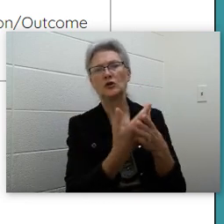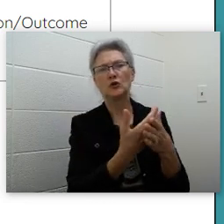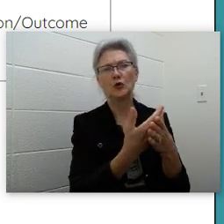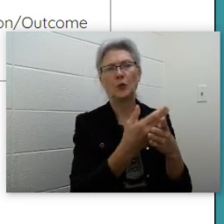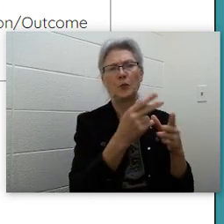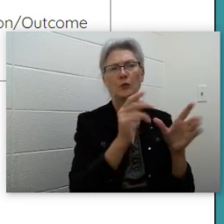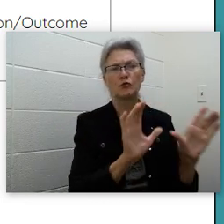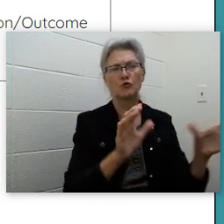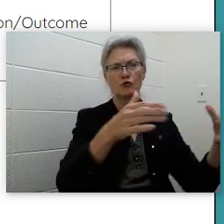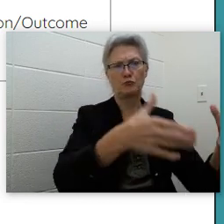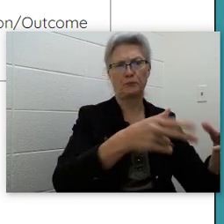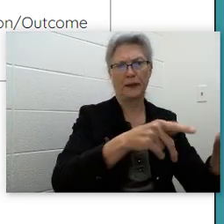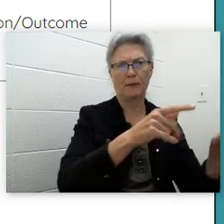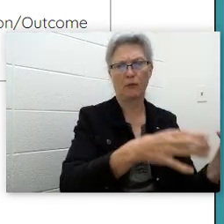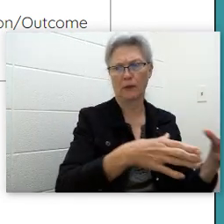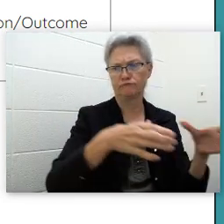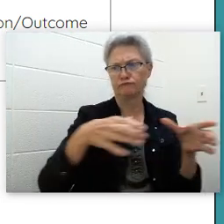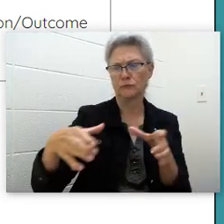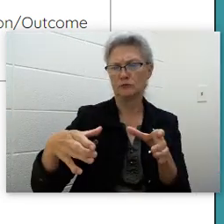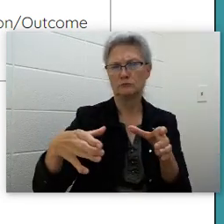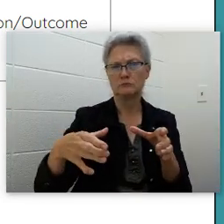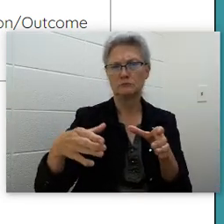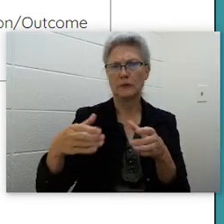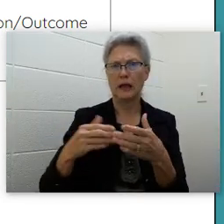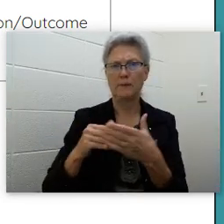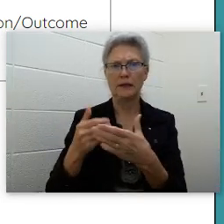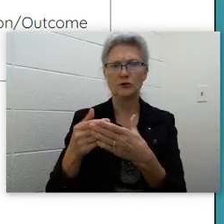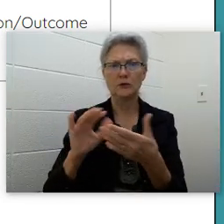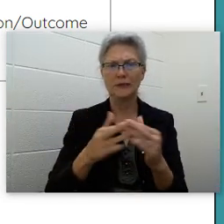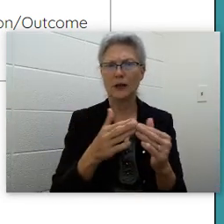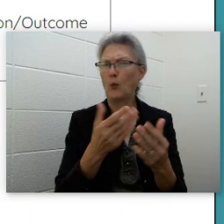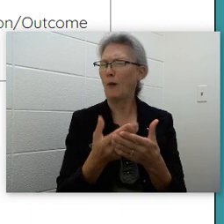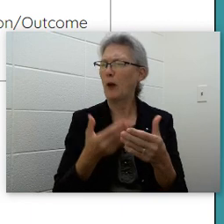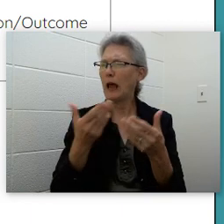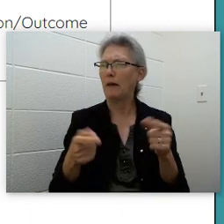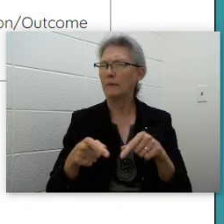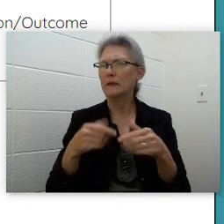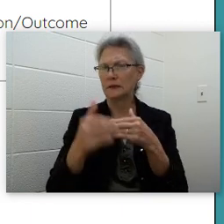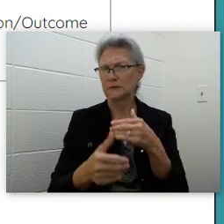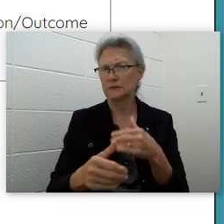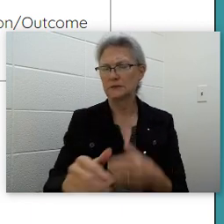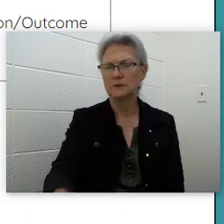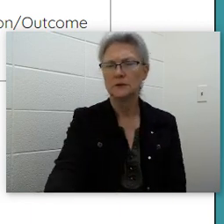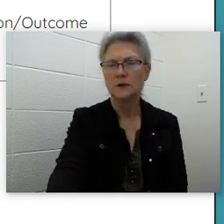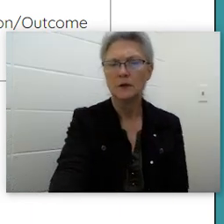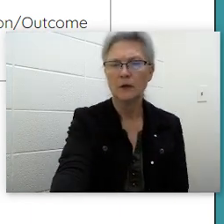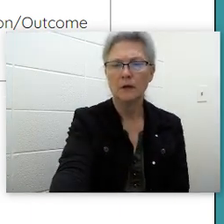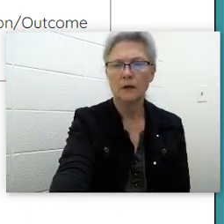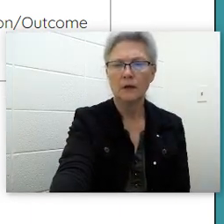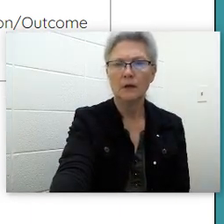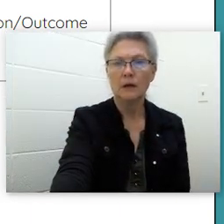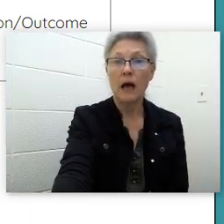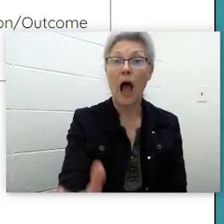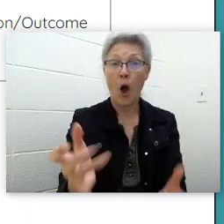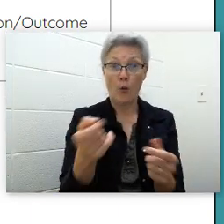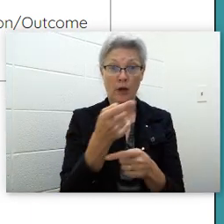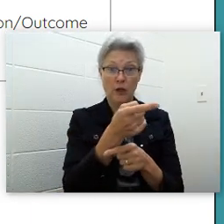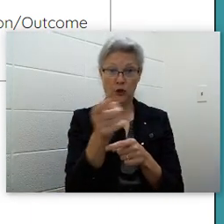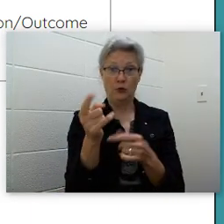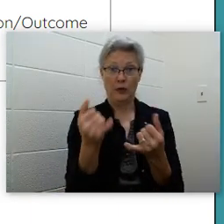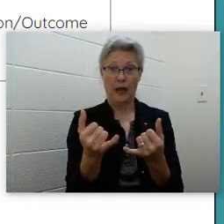when they came to the town. What would happen next? First, I want you